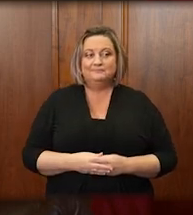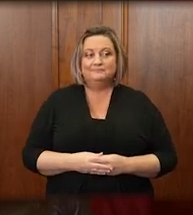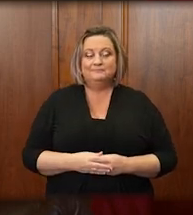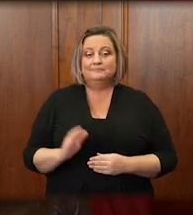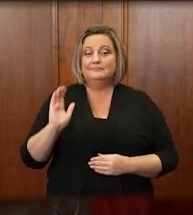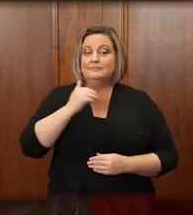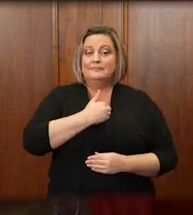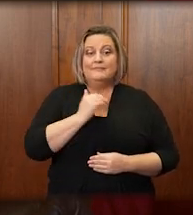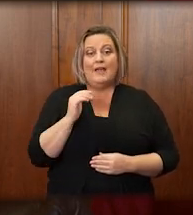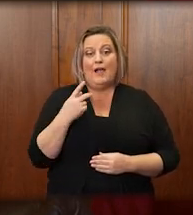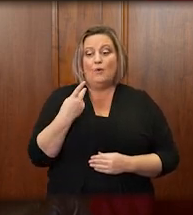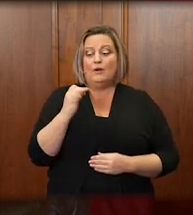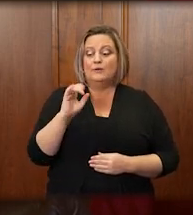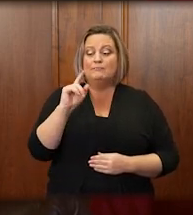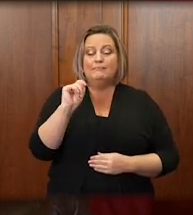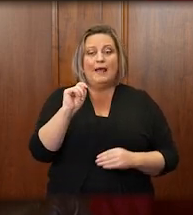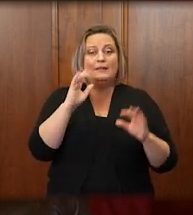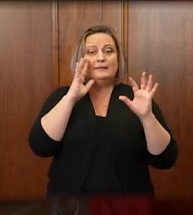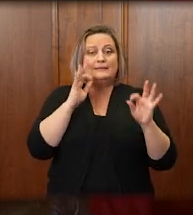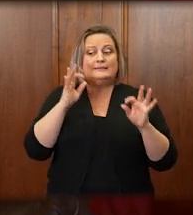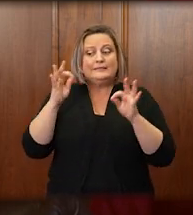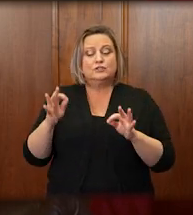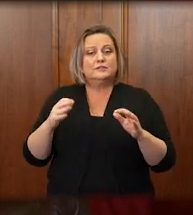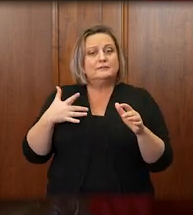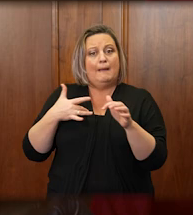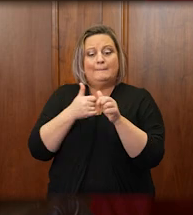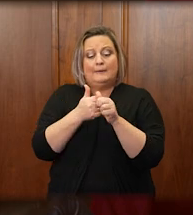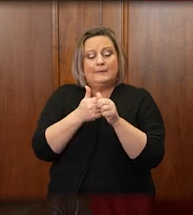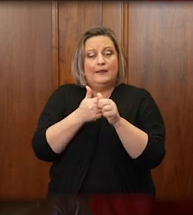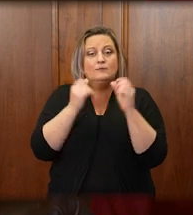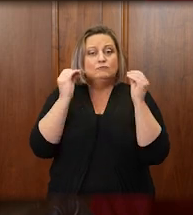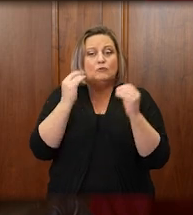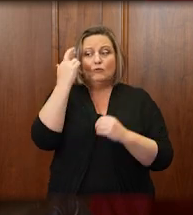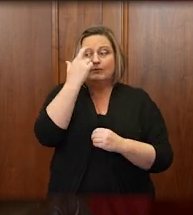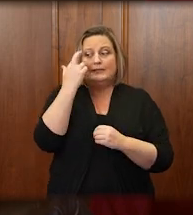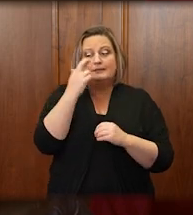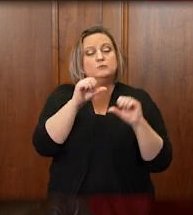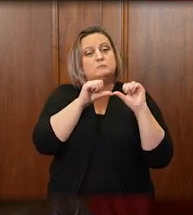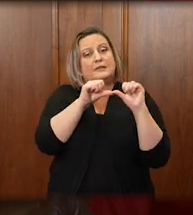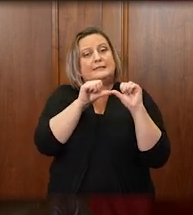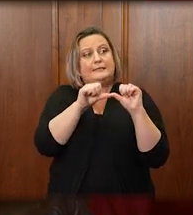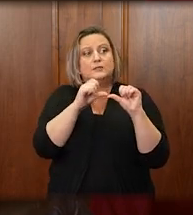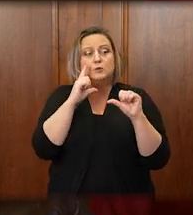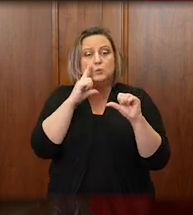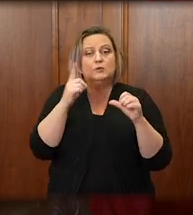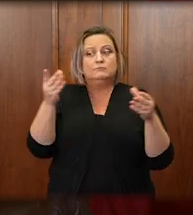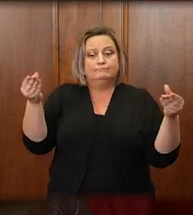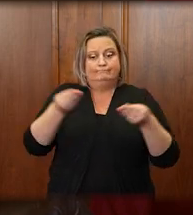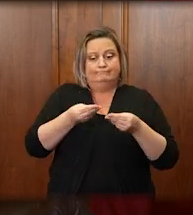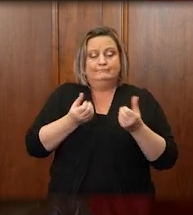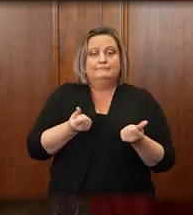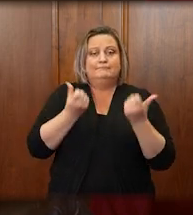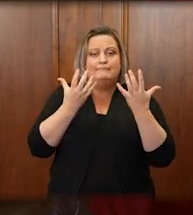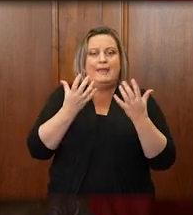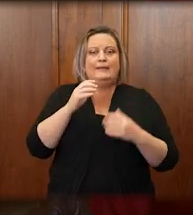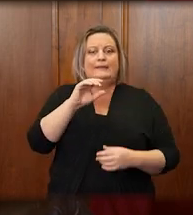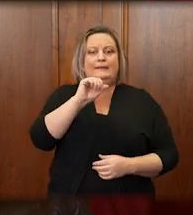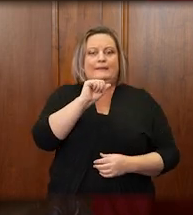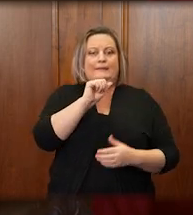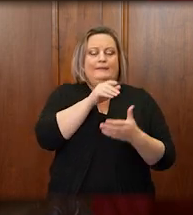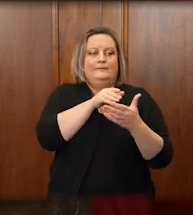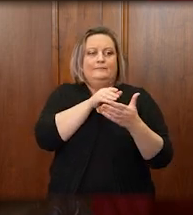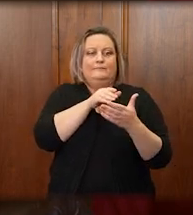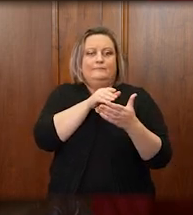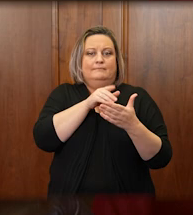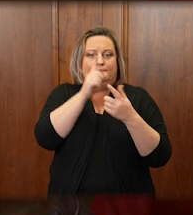appellate decisions, and we have no reason to believe that we will not continue to receive a substantial number of appeals and decide them in a